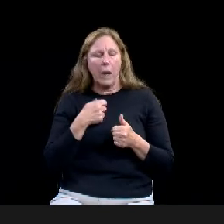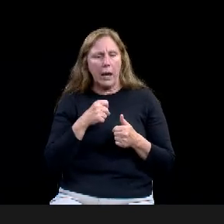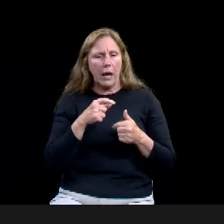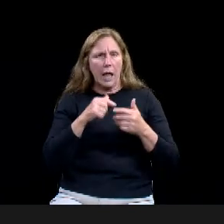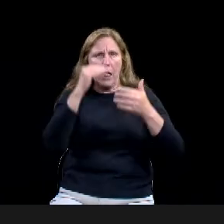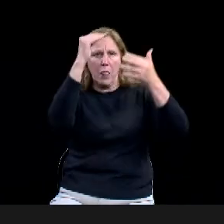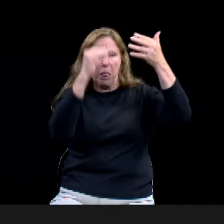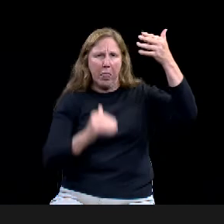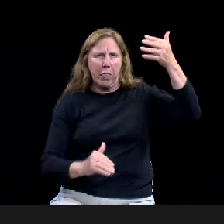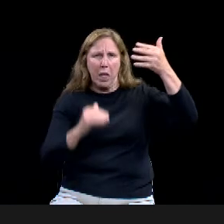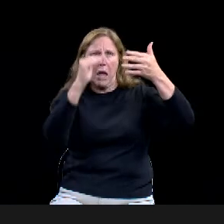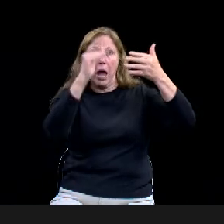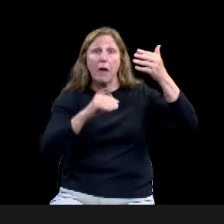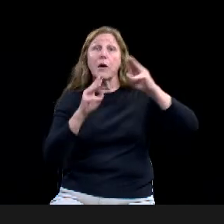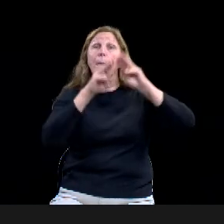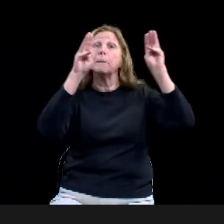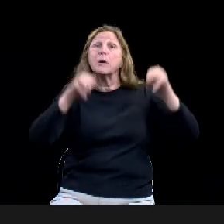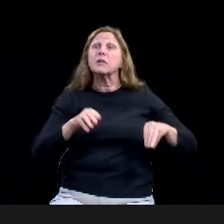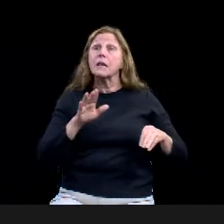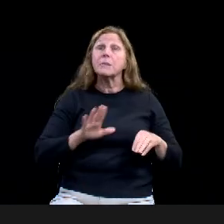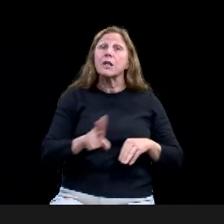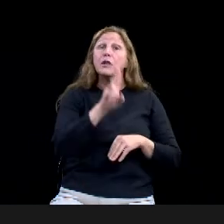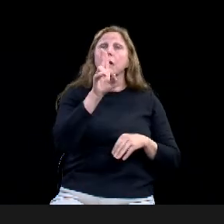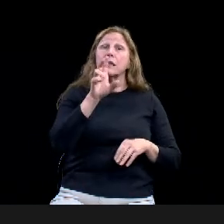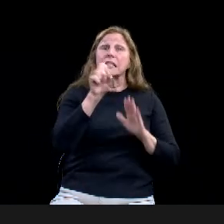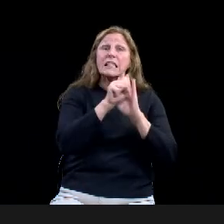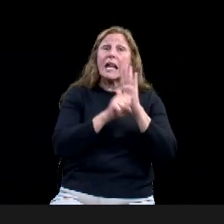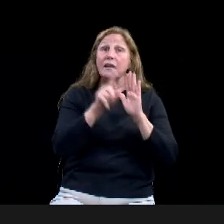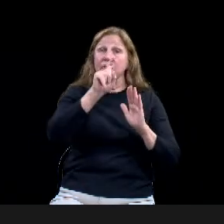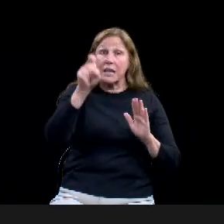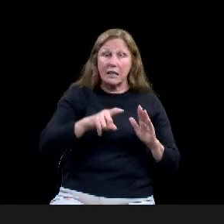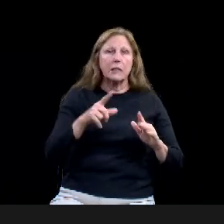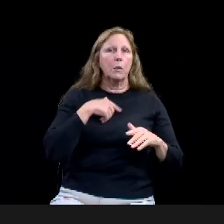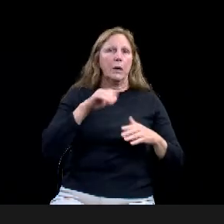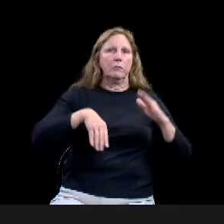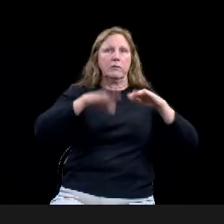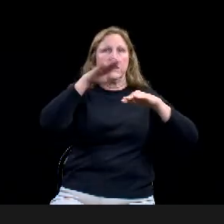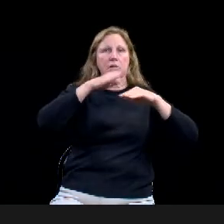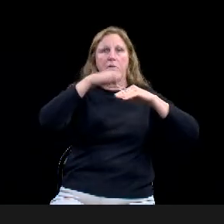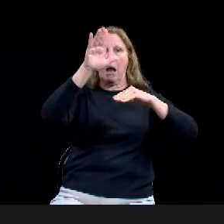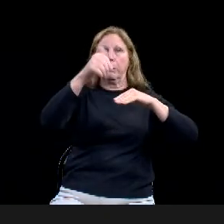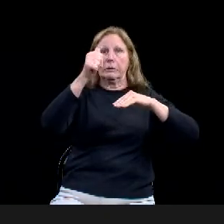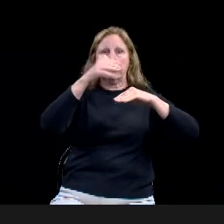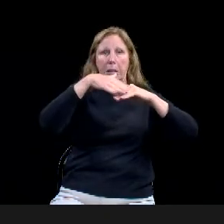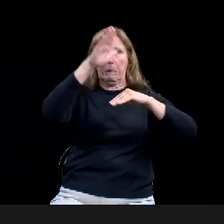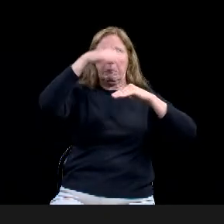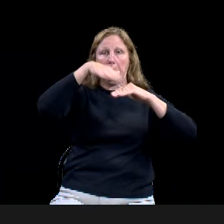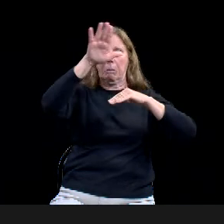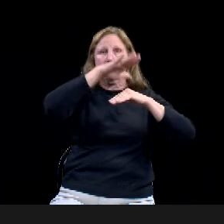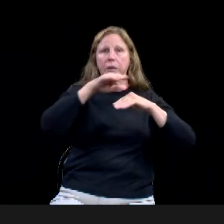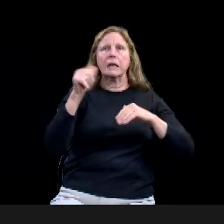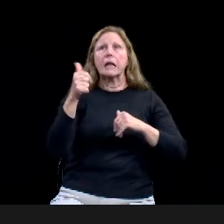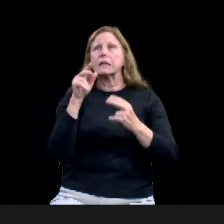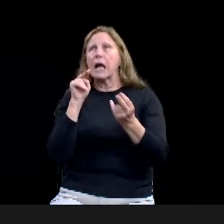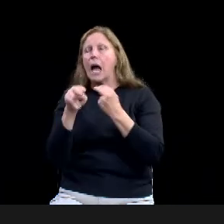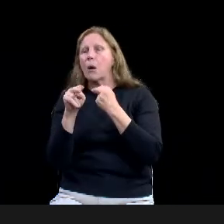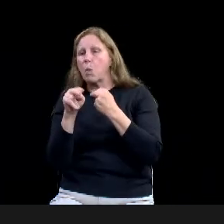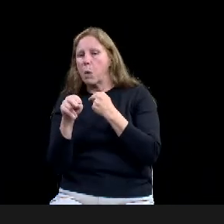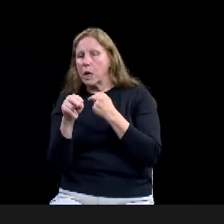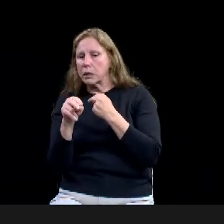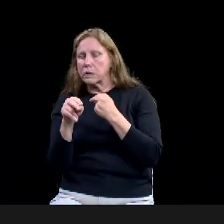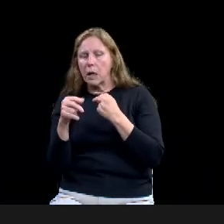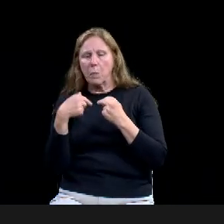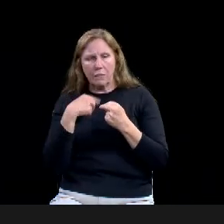highways, we've seen a lot of, a lot of references to the museum that are extremely positive. And we think a,